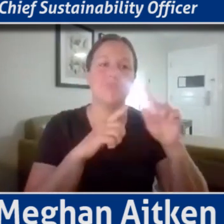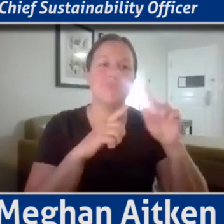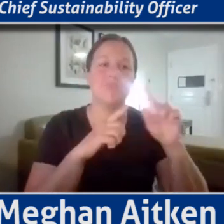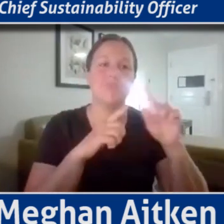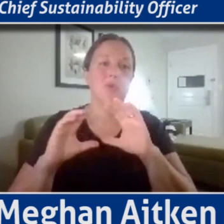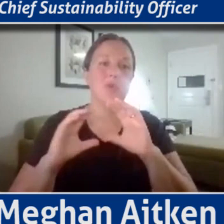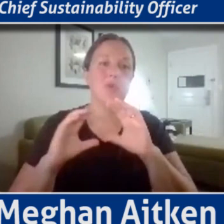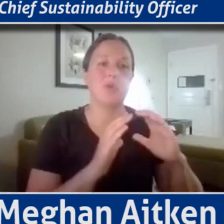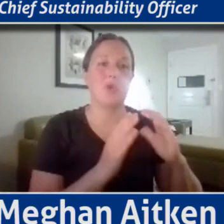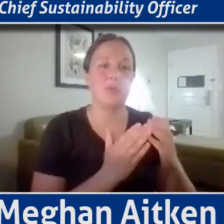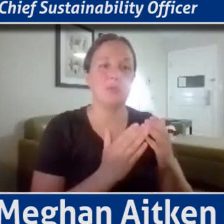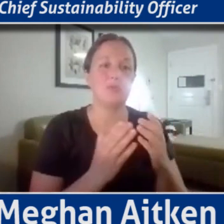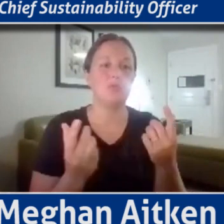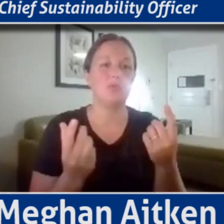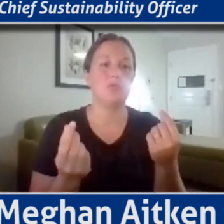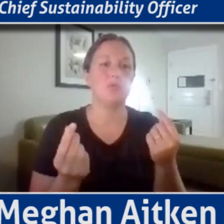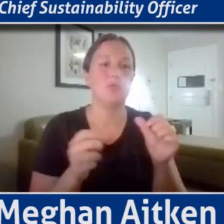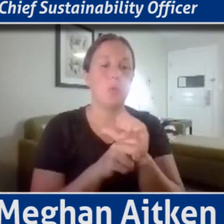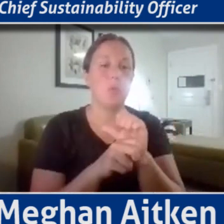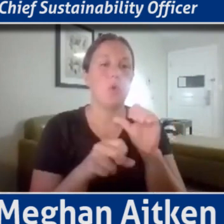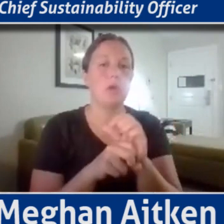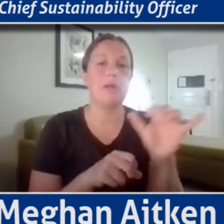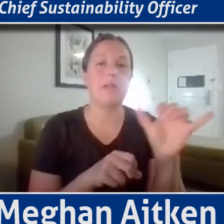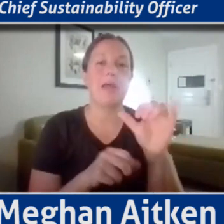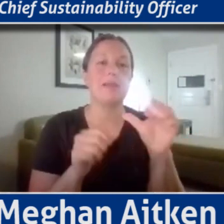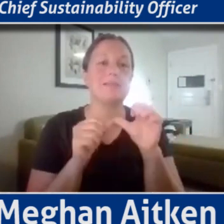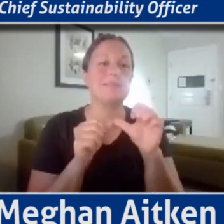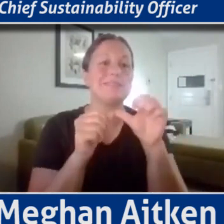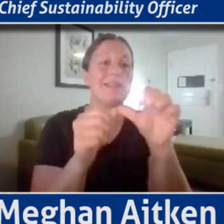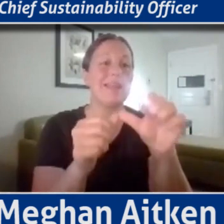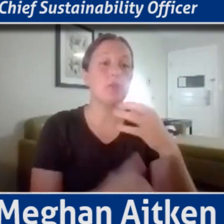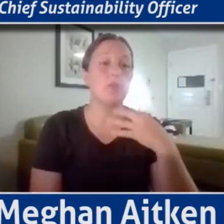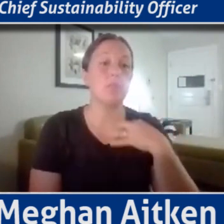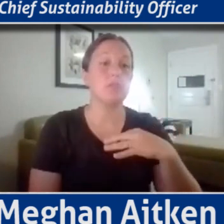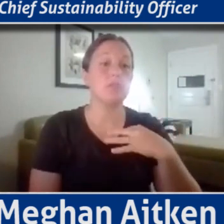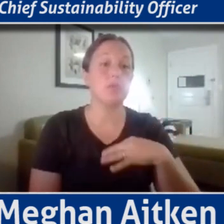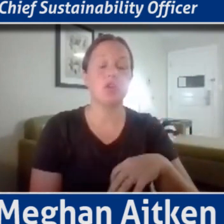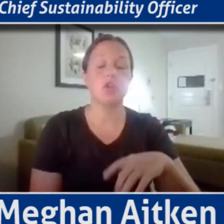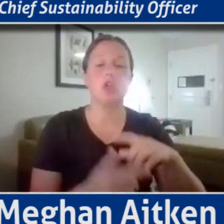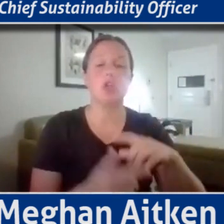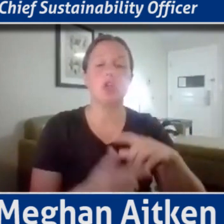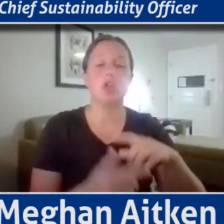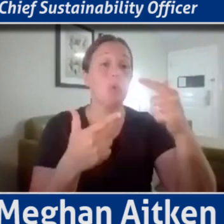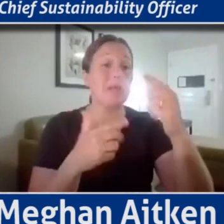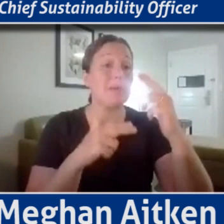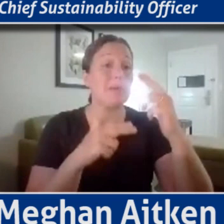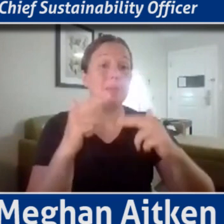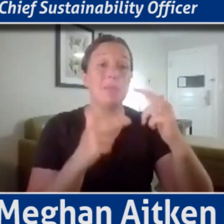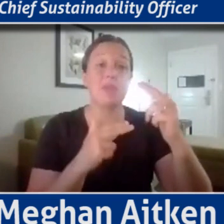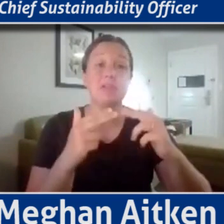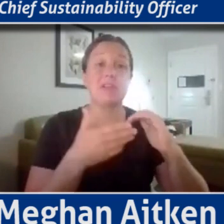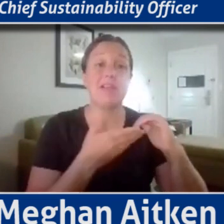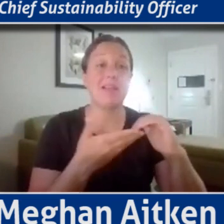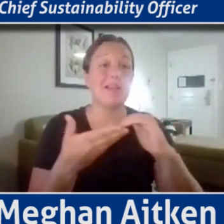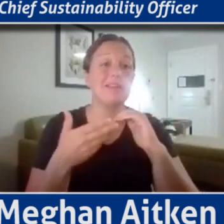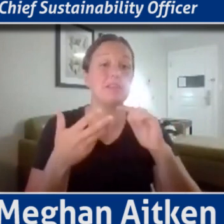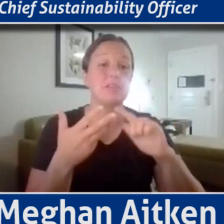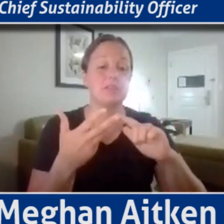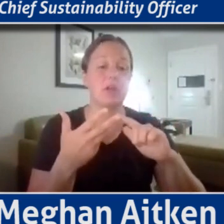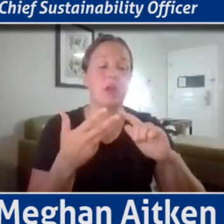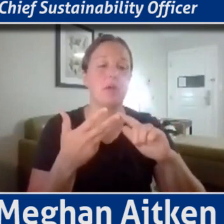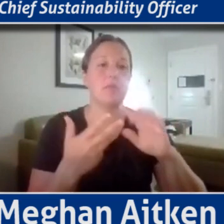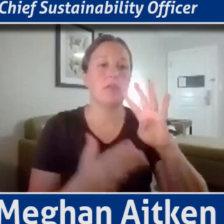like sustainability, uh, Pittsburgh, like green building Alliance. Uh, the amazing work at 412 rescue,